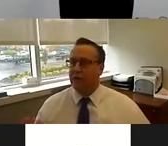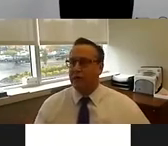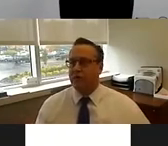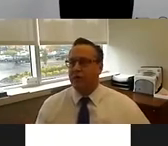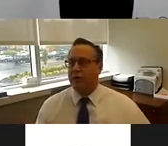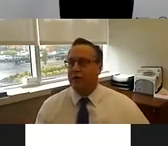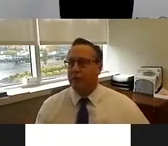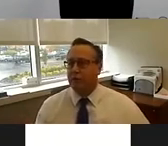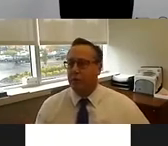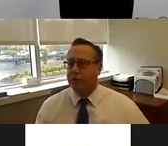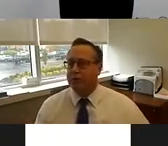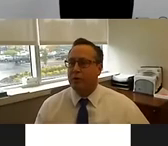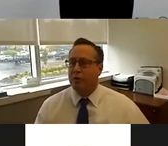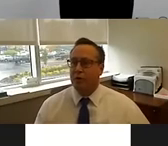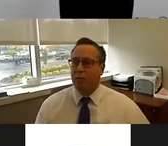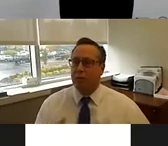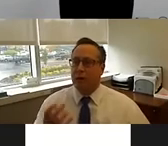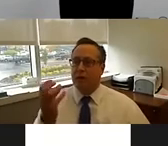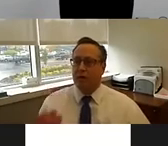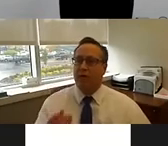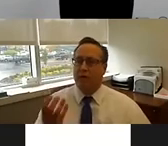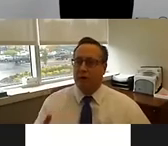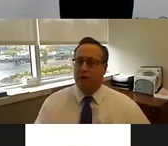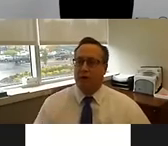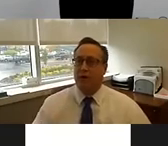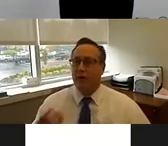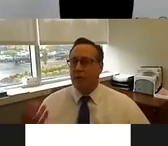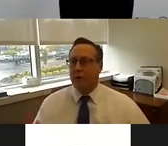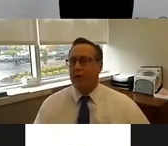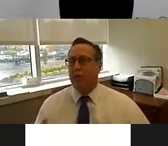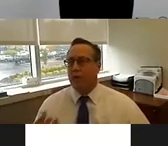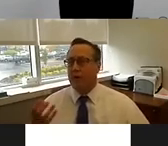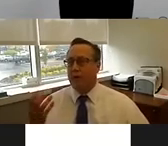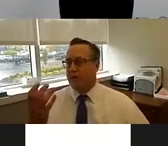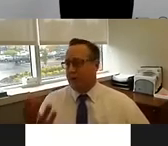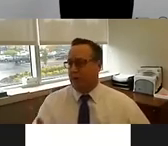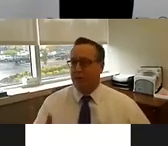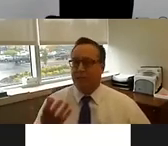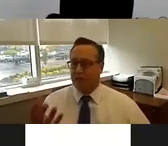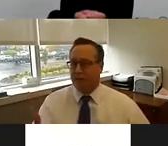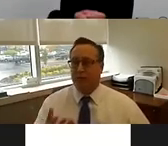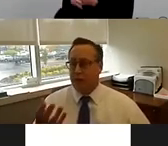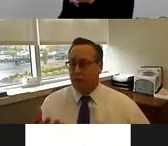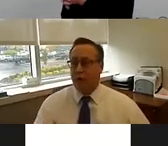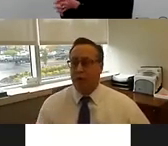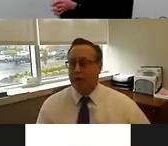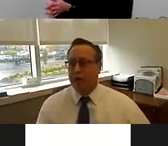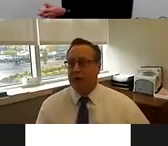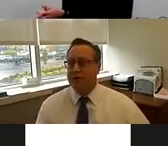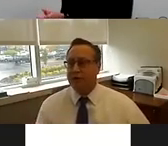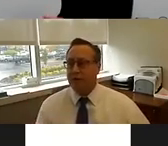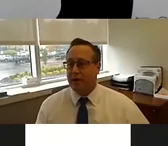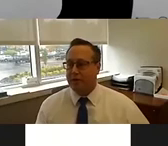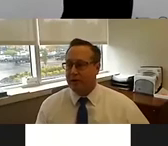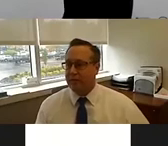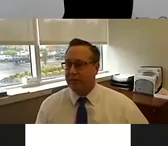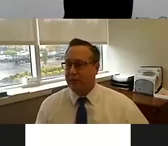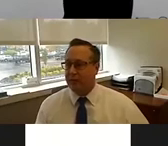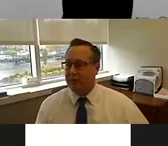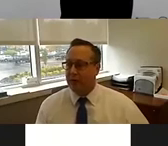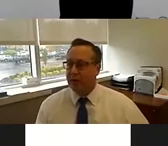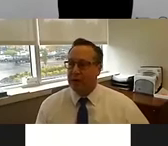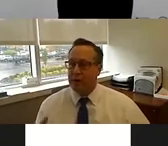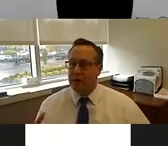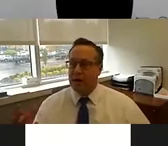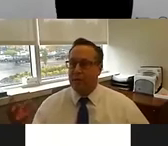integrated neuroscience approach where we're taking clinical data, pairing it with, um, sensors like wearable technology, as Sally was